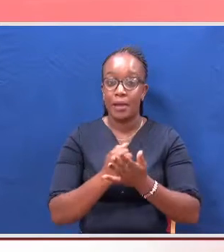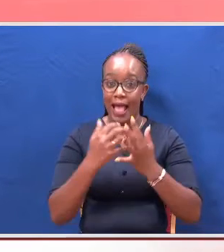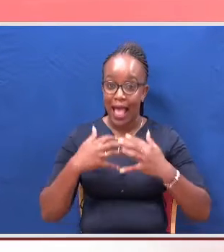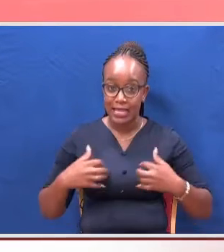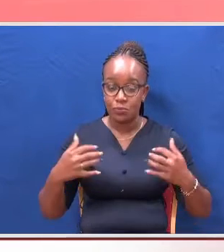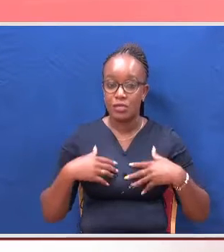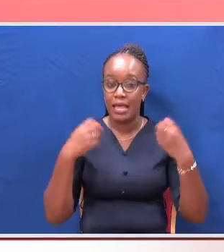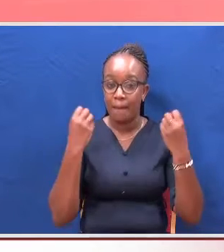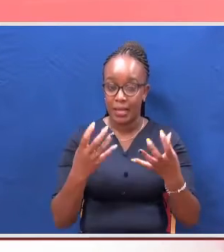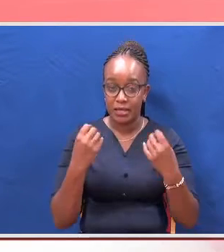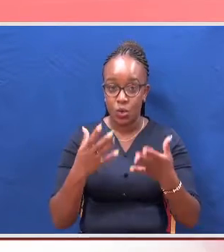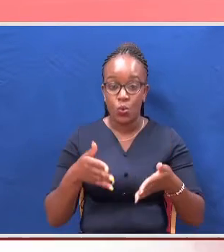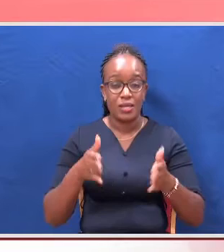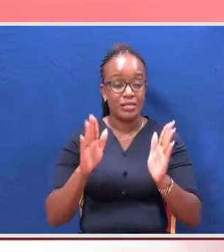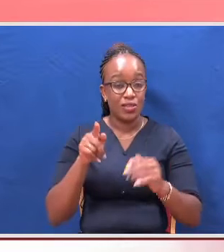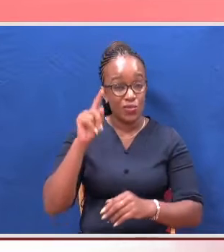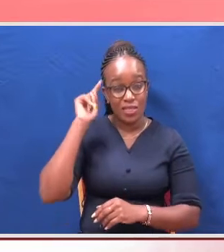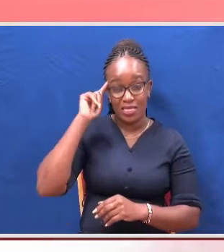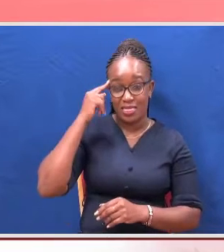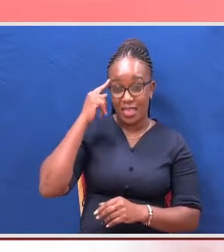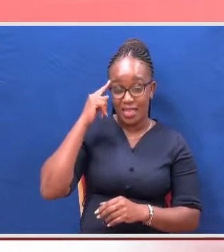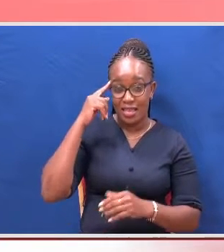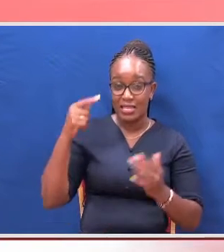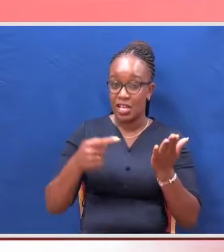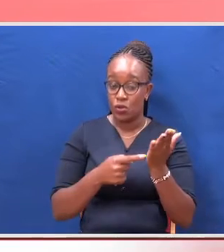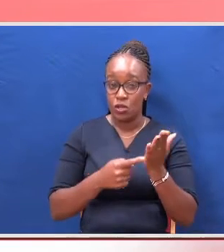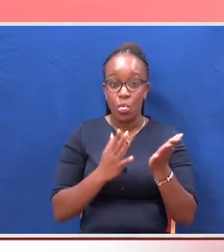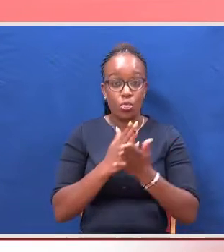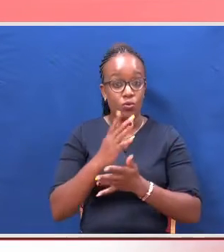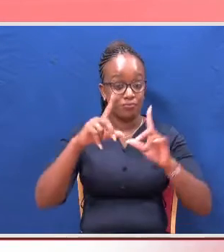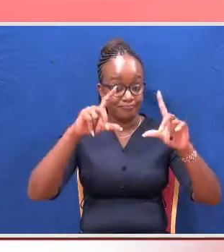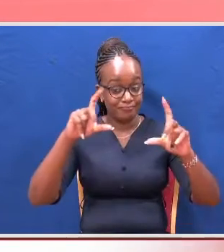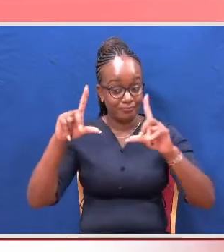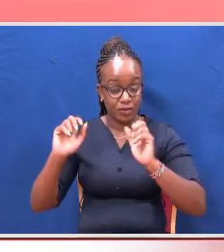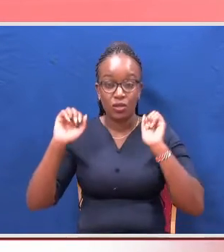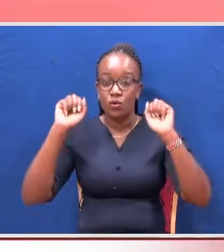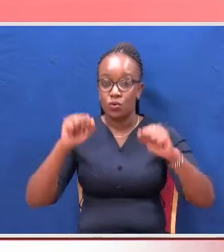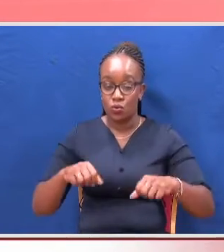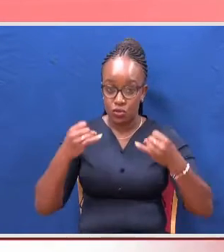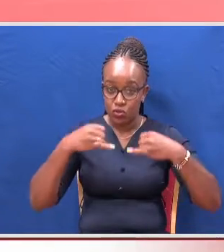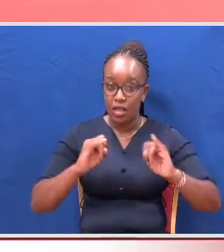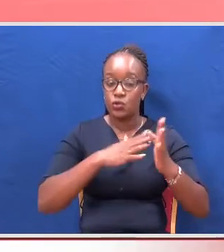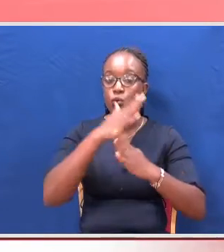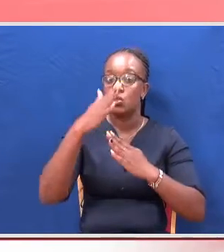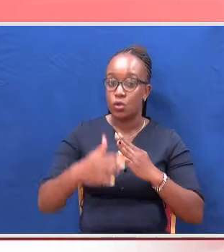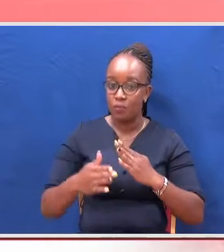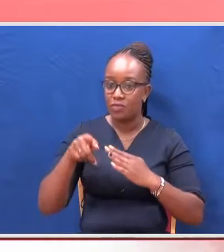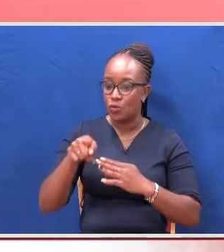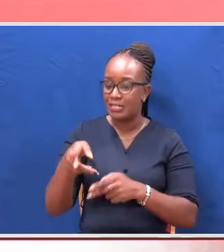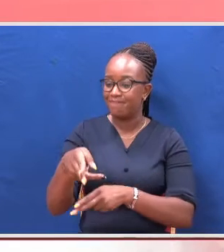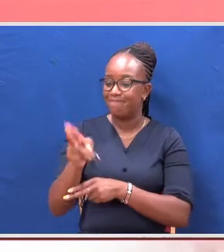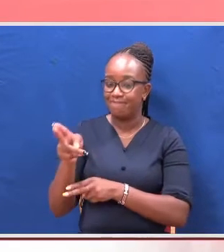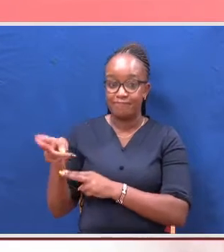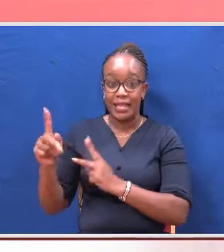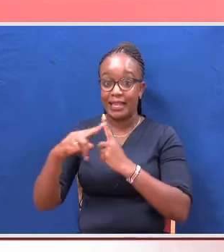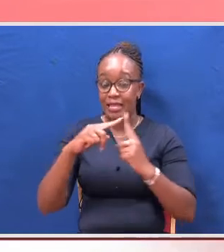example did you ever think that technology through the use of camera phones would ever help in fighting poaching well in these uncertain times in